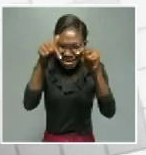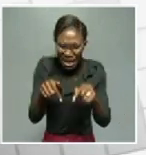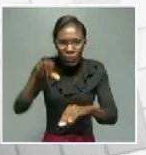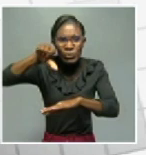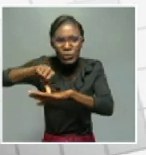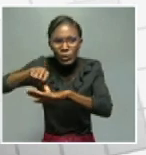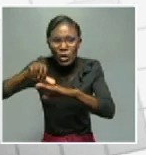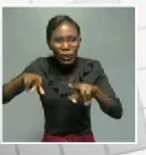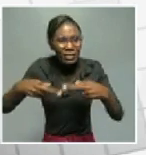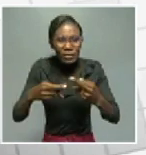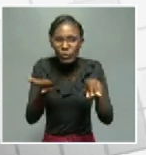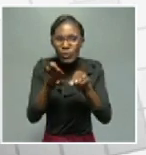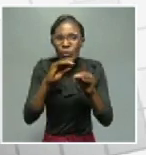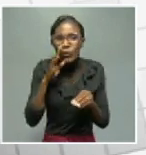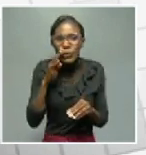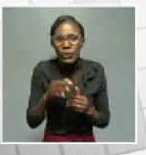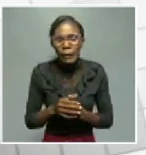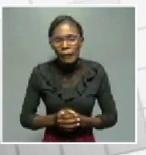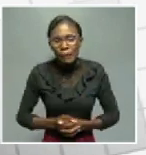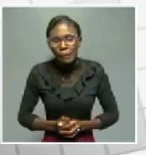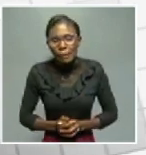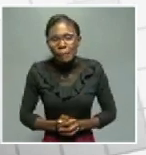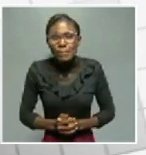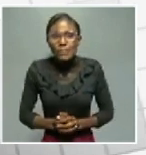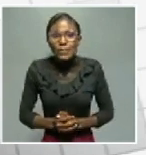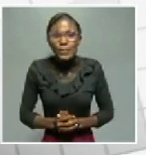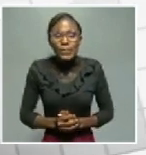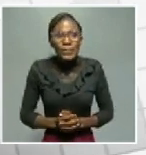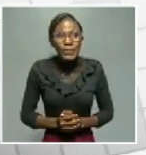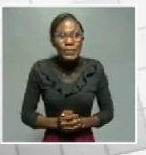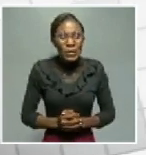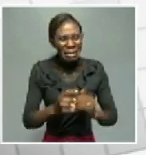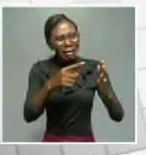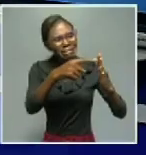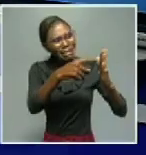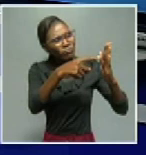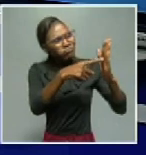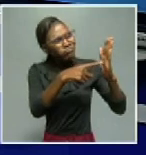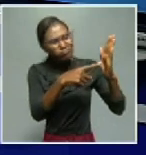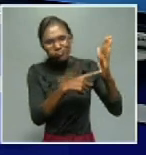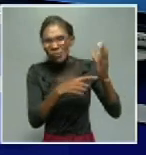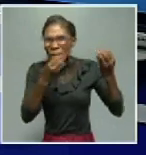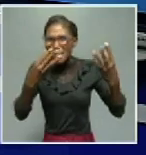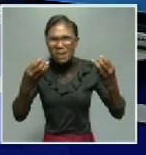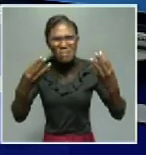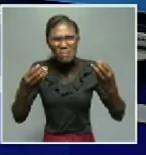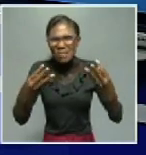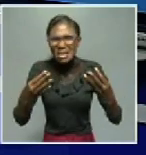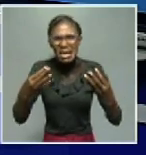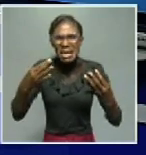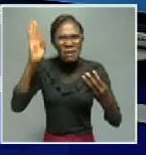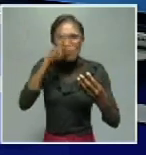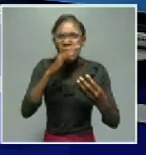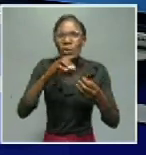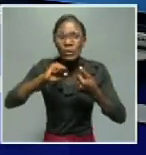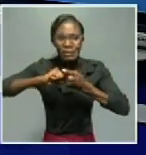be done, but through coordination it can be done. Quite a great list of achievements despite the challenges. Now, how will your office